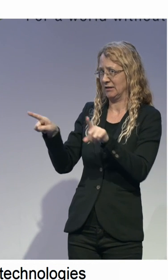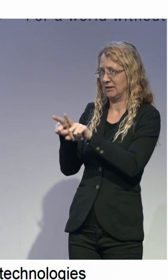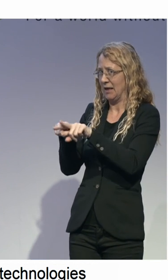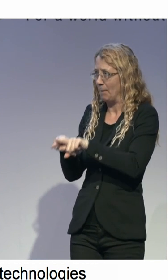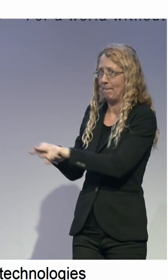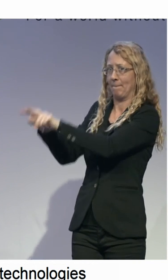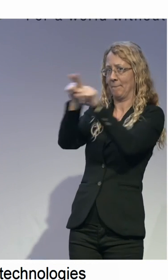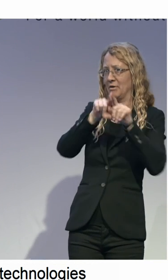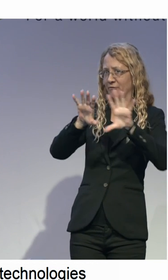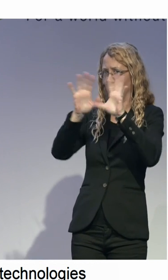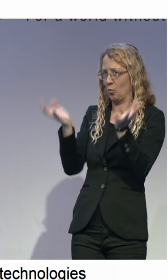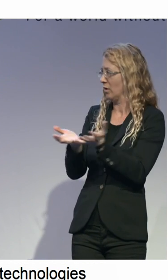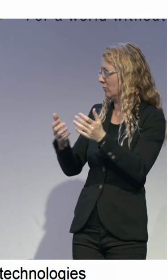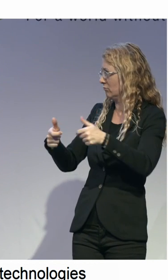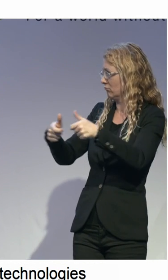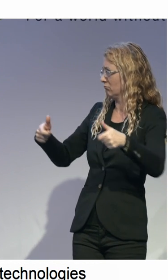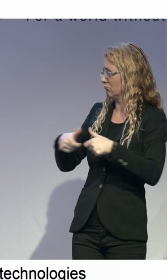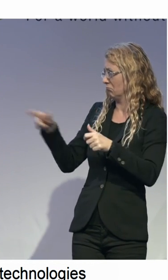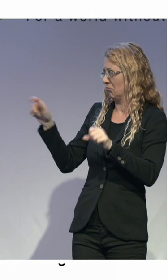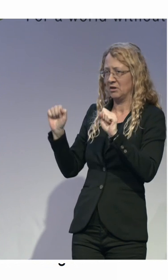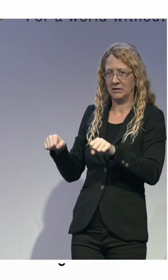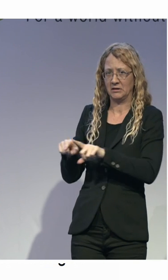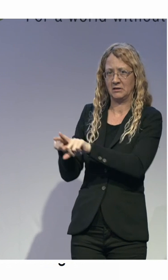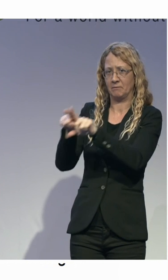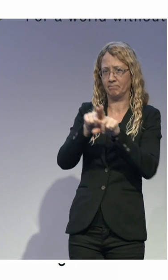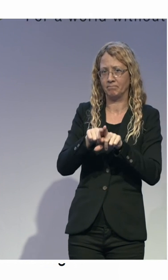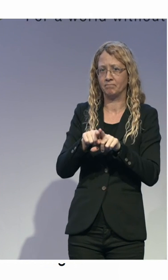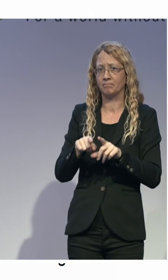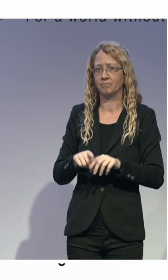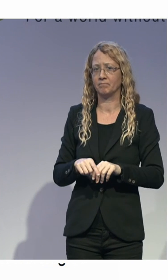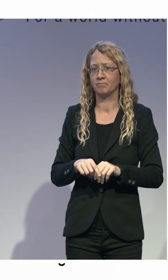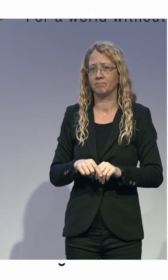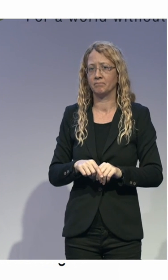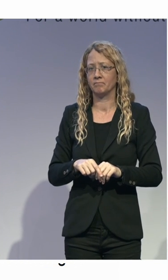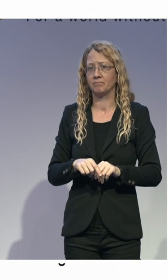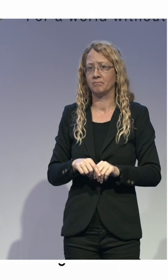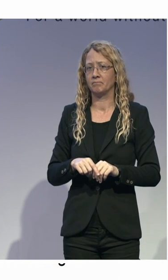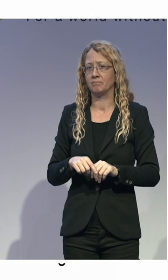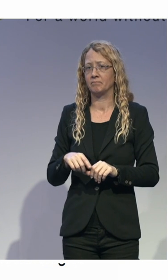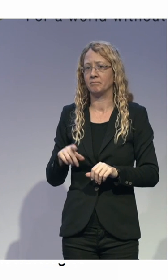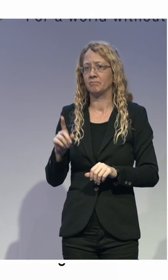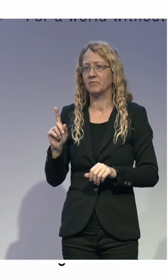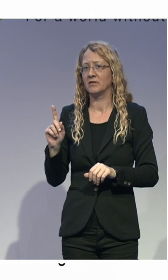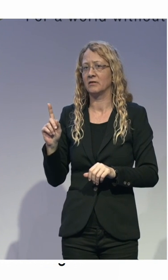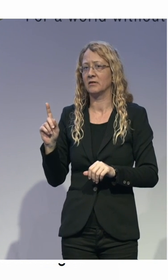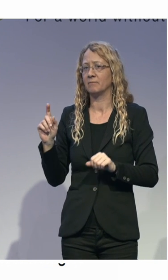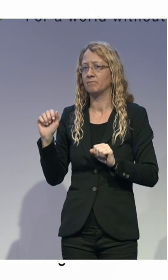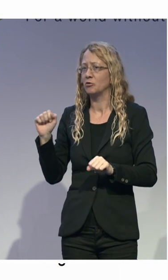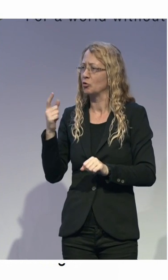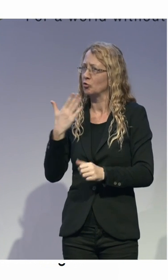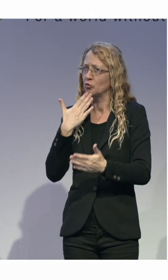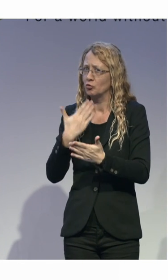But, I would recommend that these good technologies from different countries